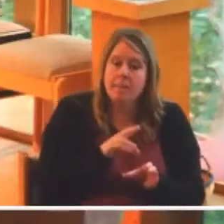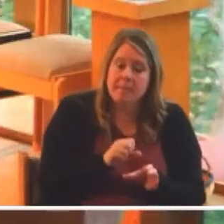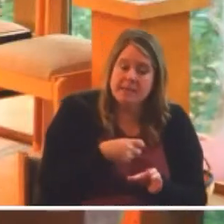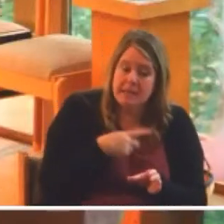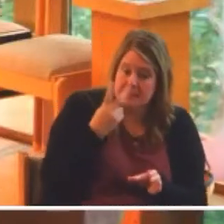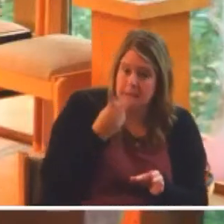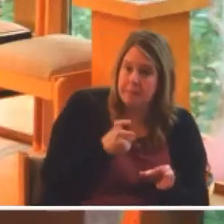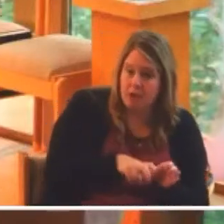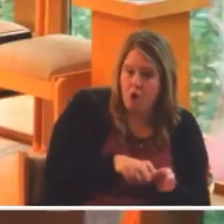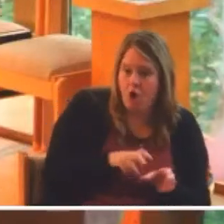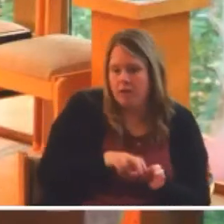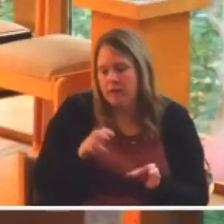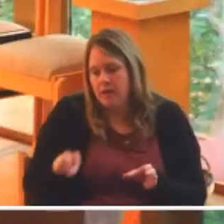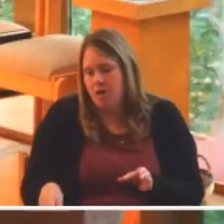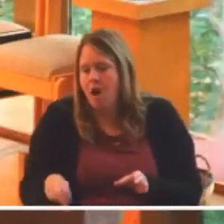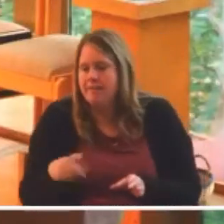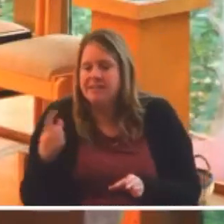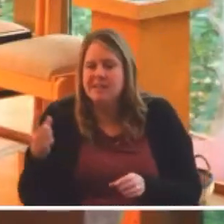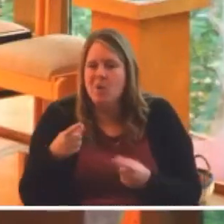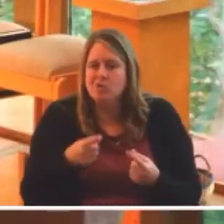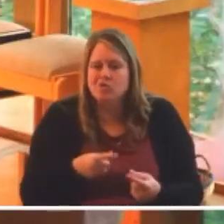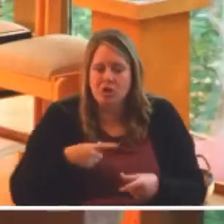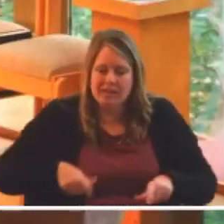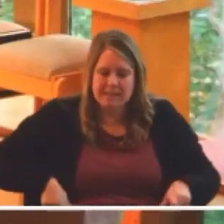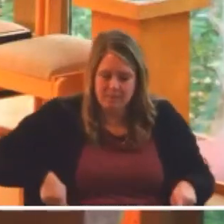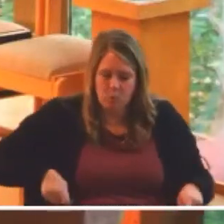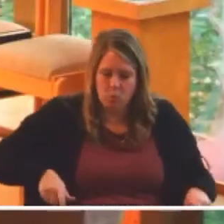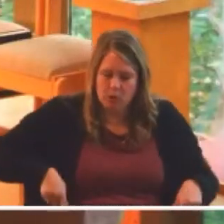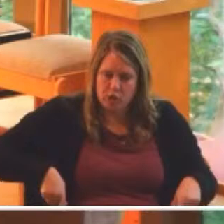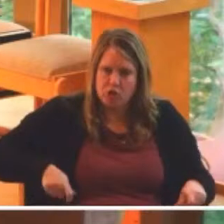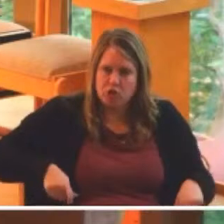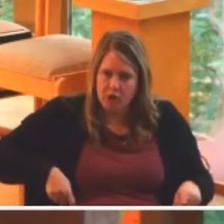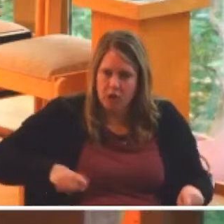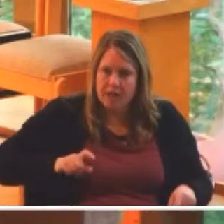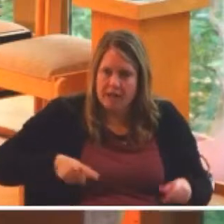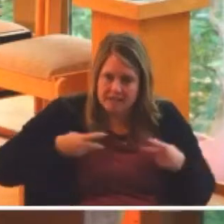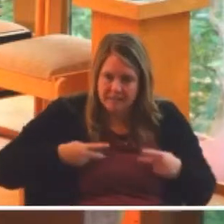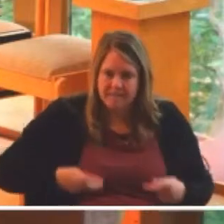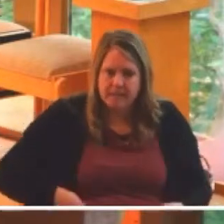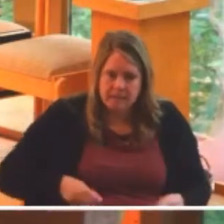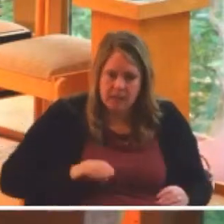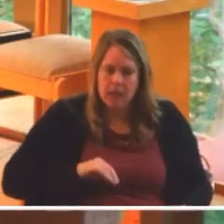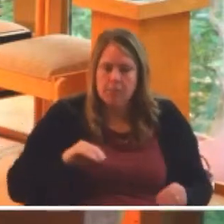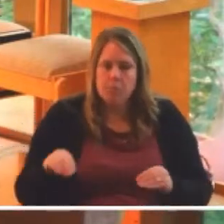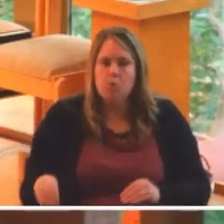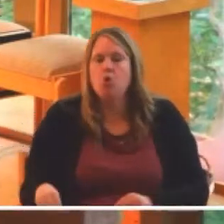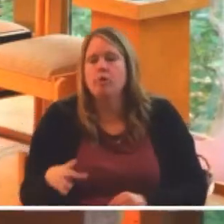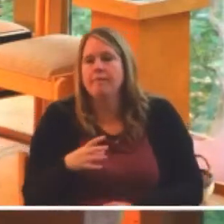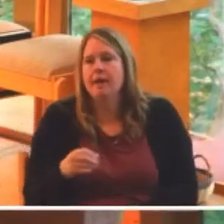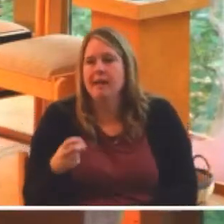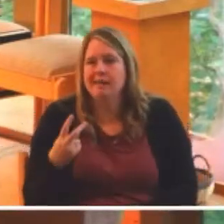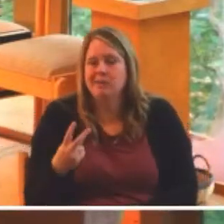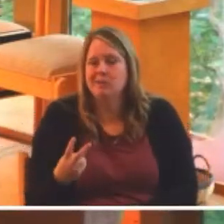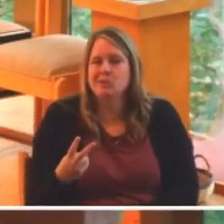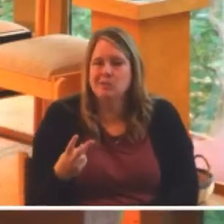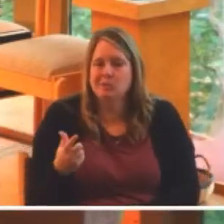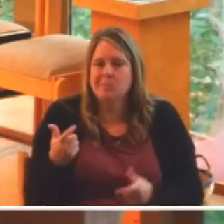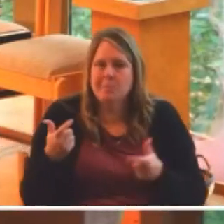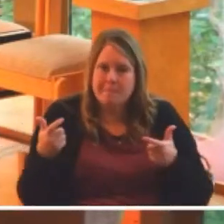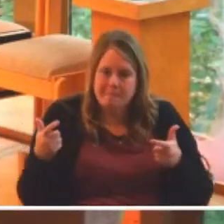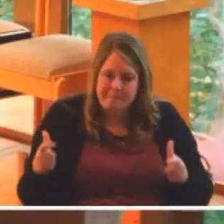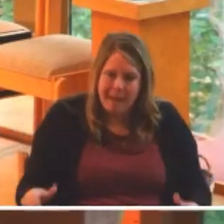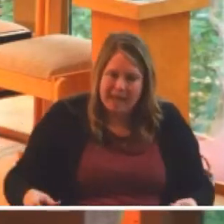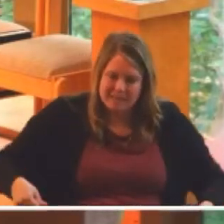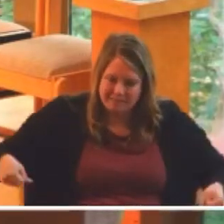off, and he always struggles because he's got this wheelchair that he has to physically move, and he also has these two massive duffel